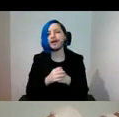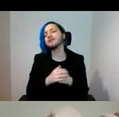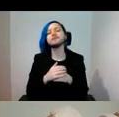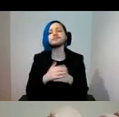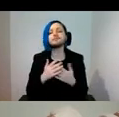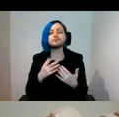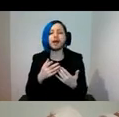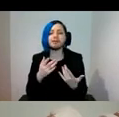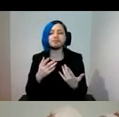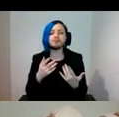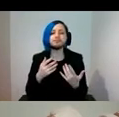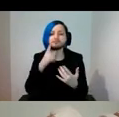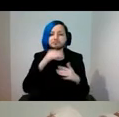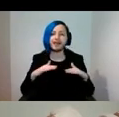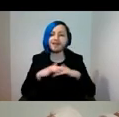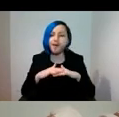collaboration.